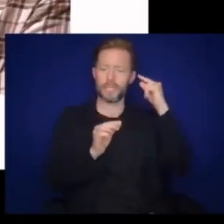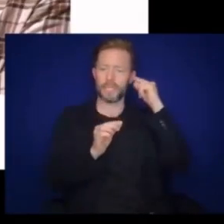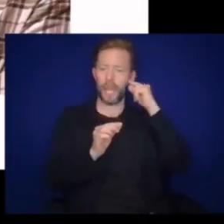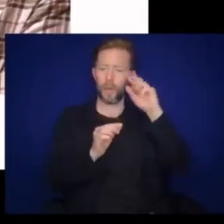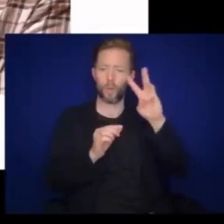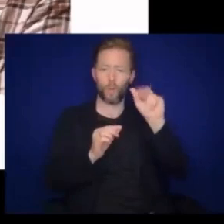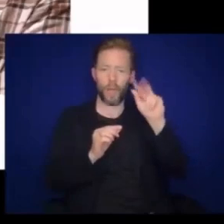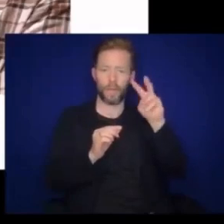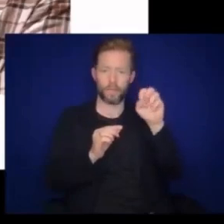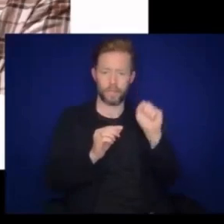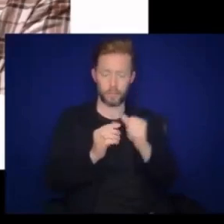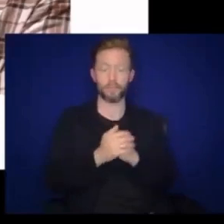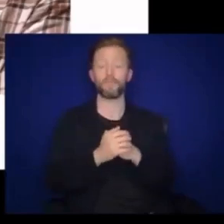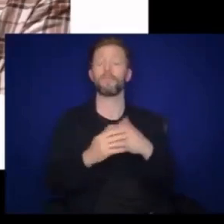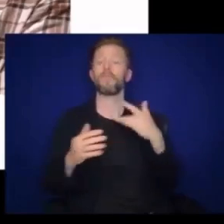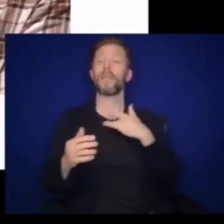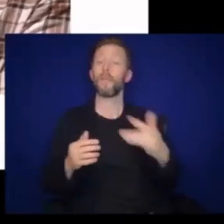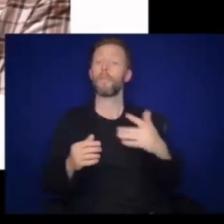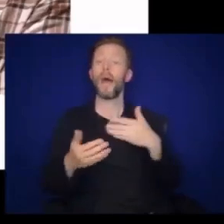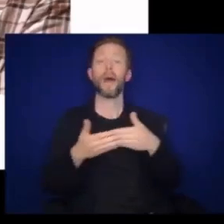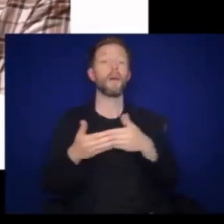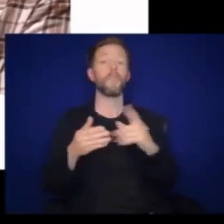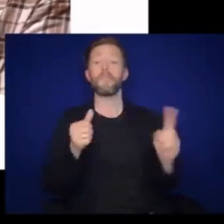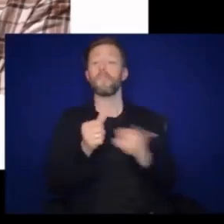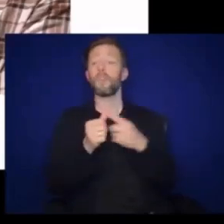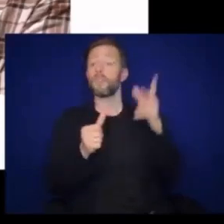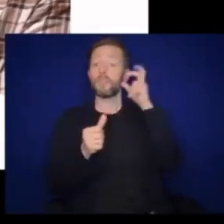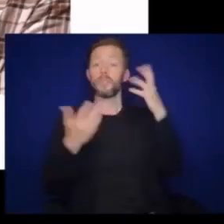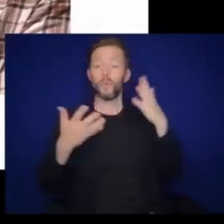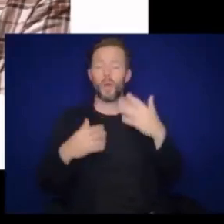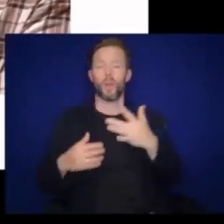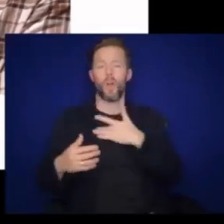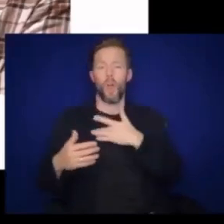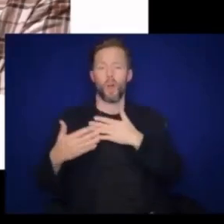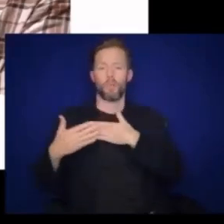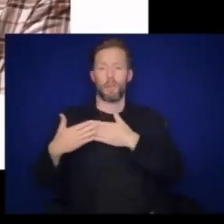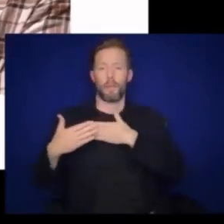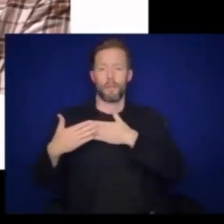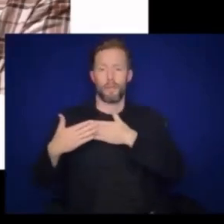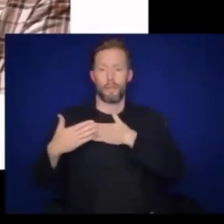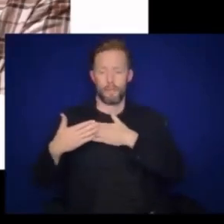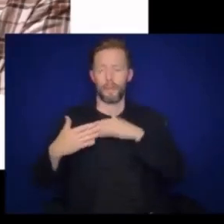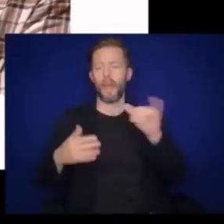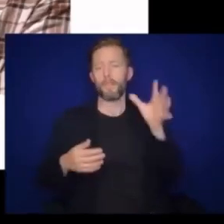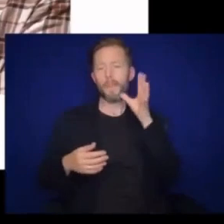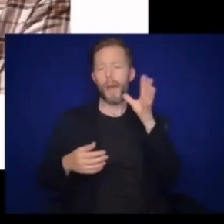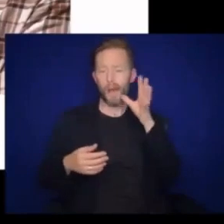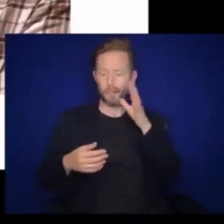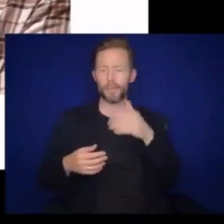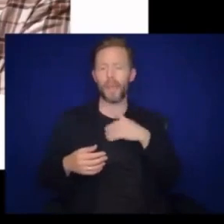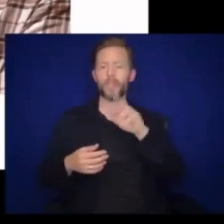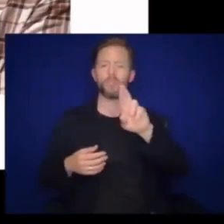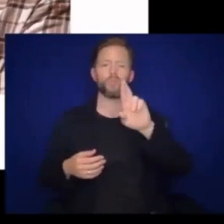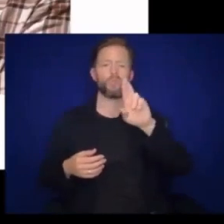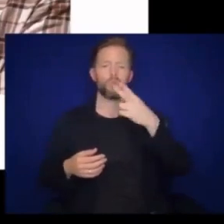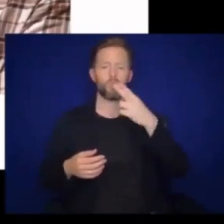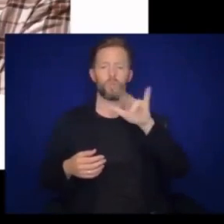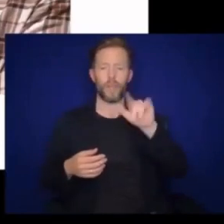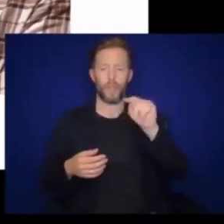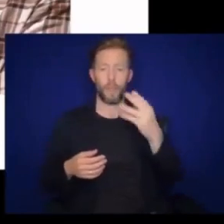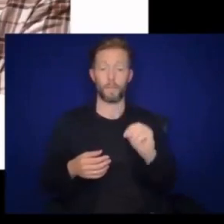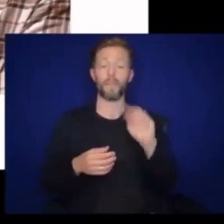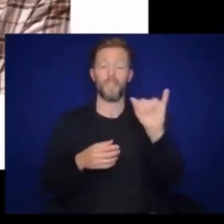that babies hear is the repetitive sound of mom's heartbeat. That's rhythm. Rhythm is early math.